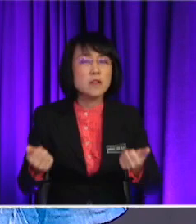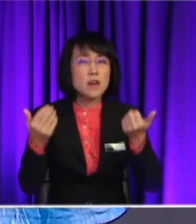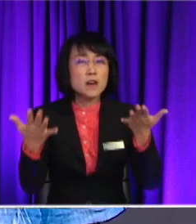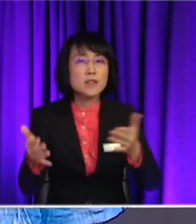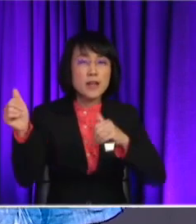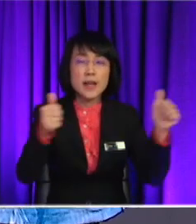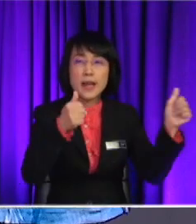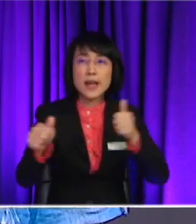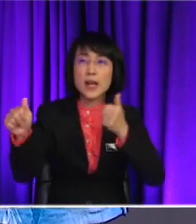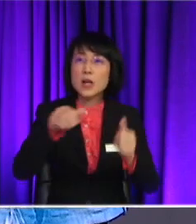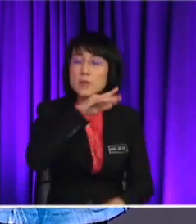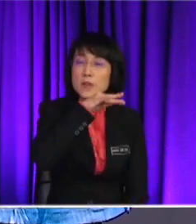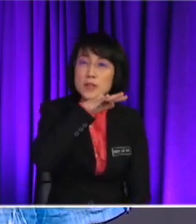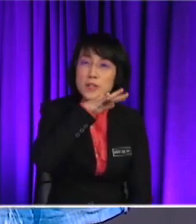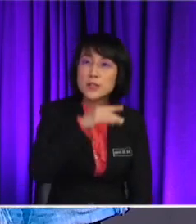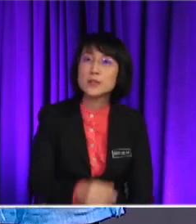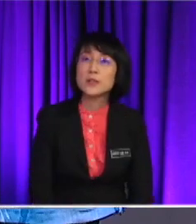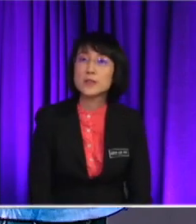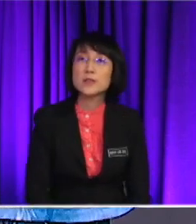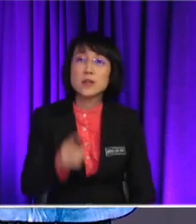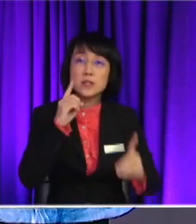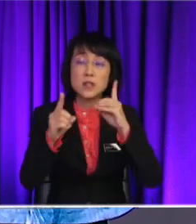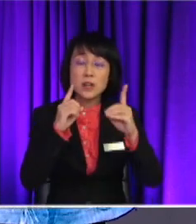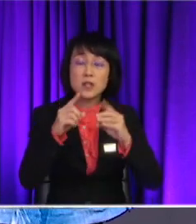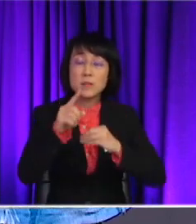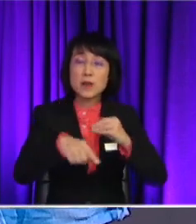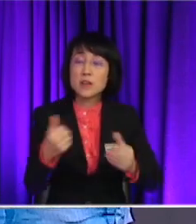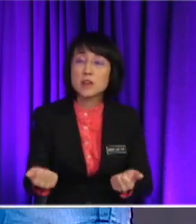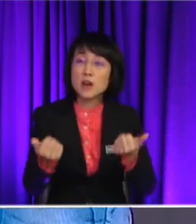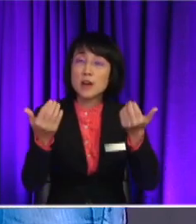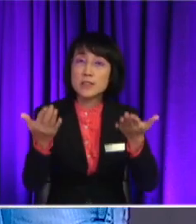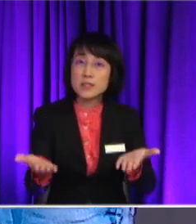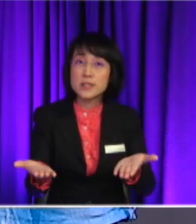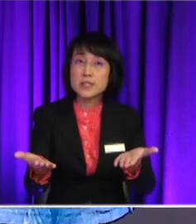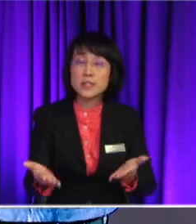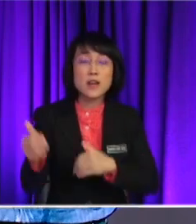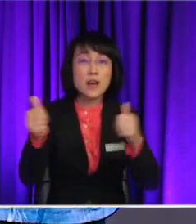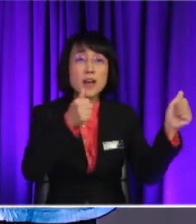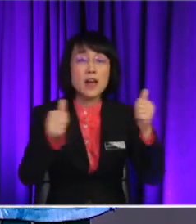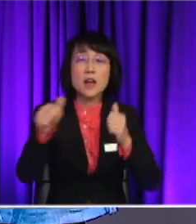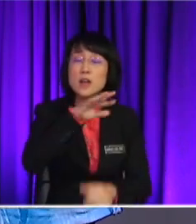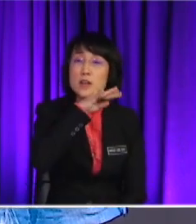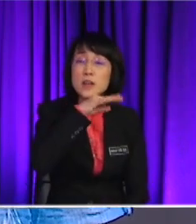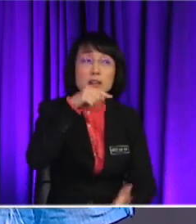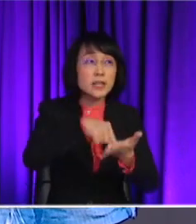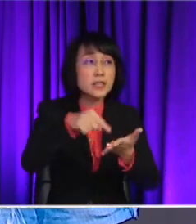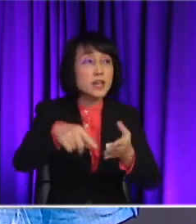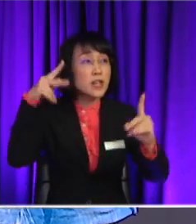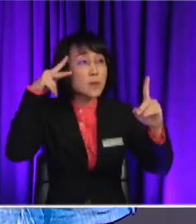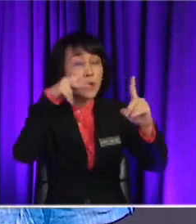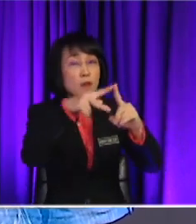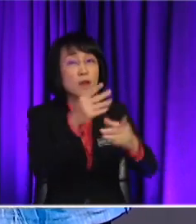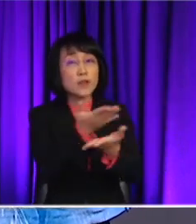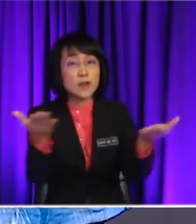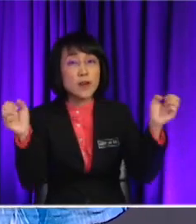in your speaking, if you would like to talk about the causes of air pollution, so these may be the points that you can use for your